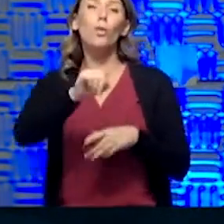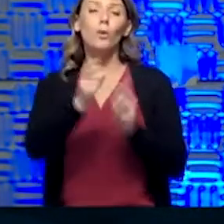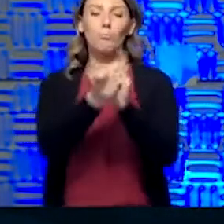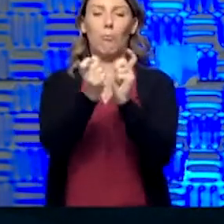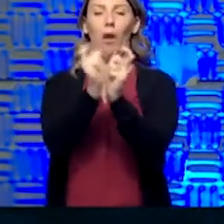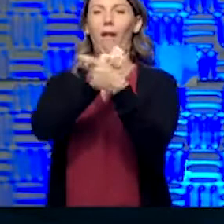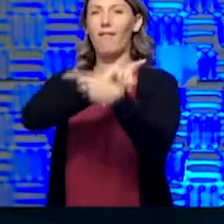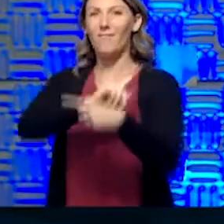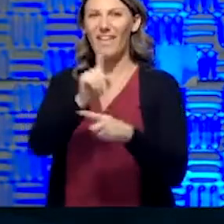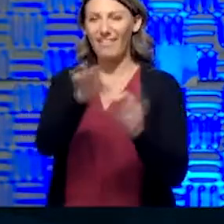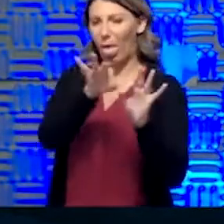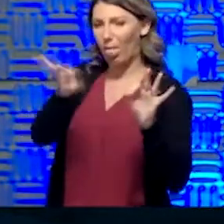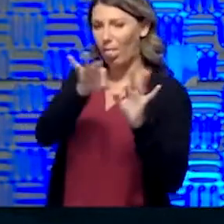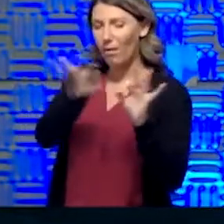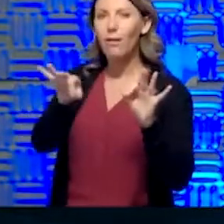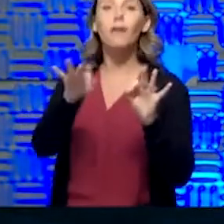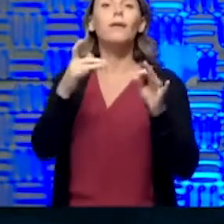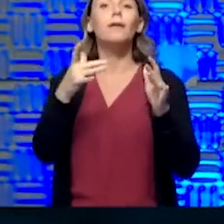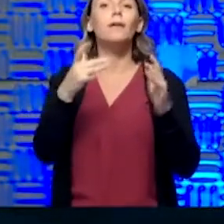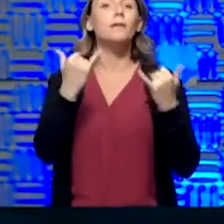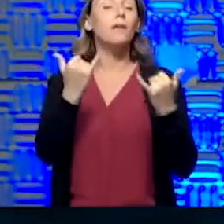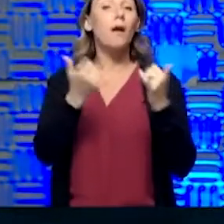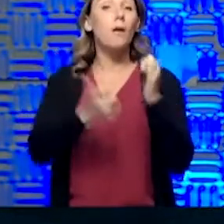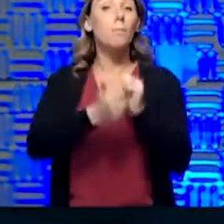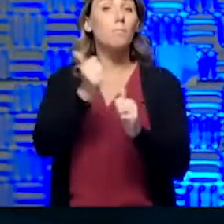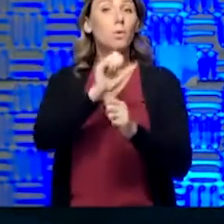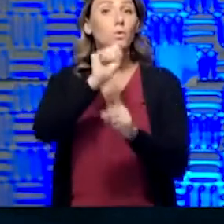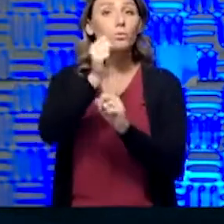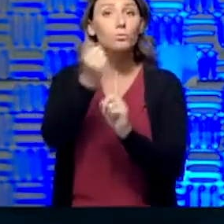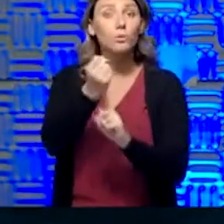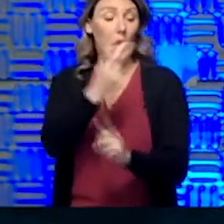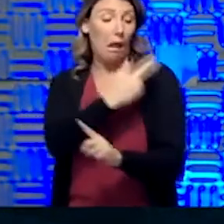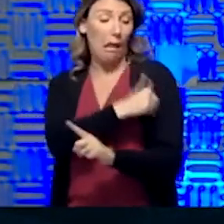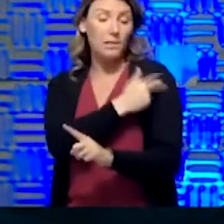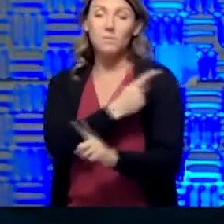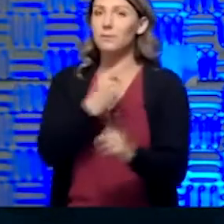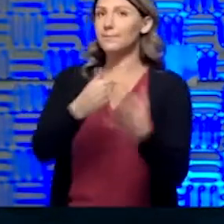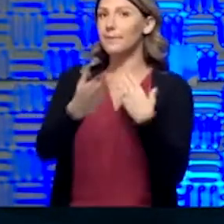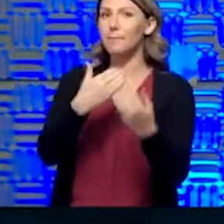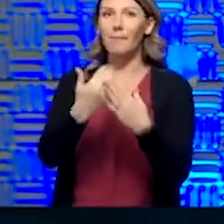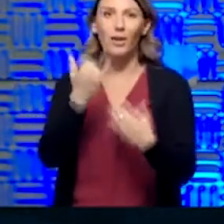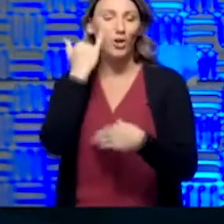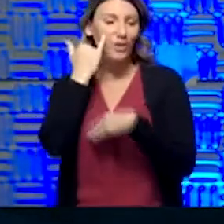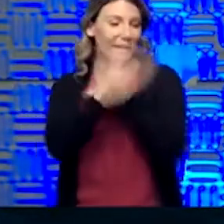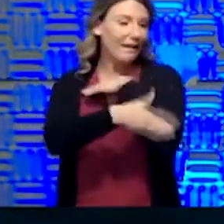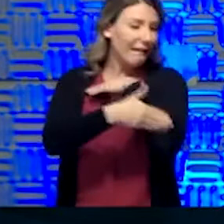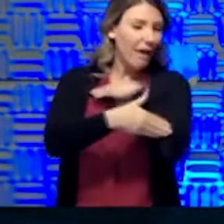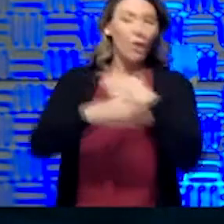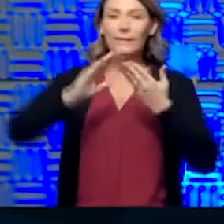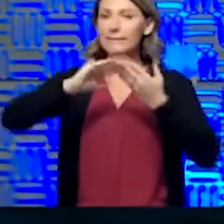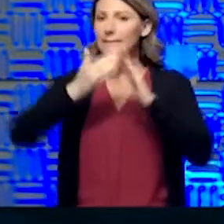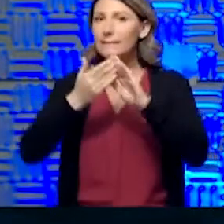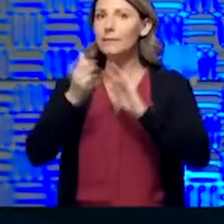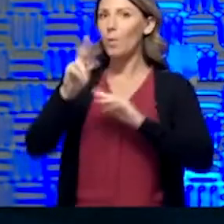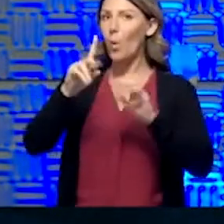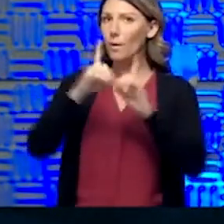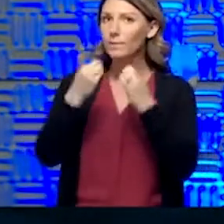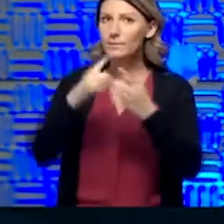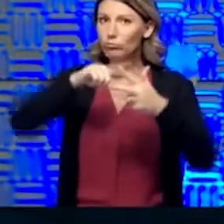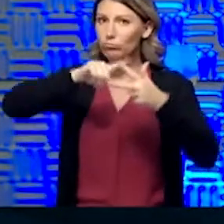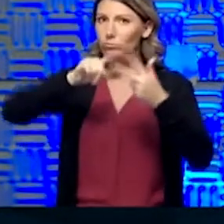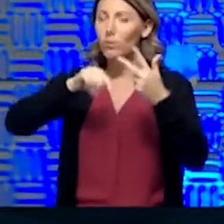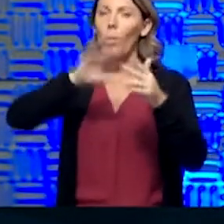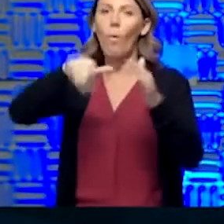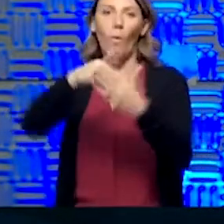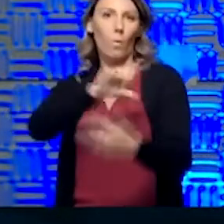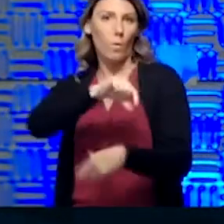and now, in most instances, hospitals, regardless of whether they're county, city, or district, can qualify. I noticed